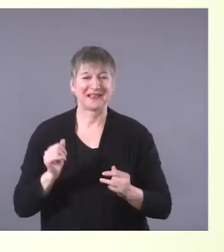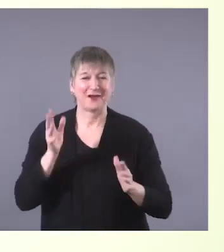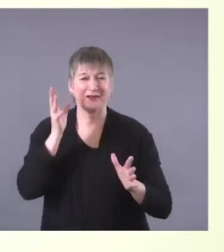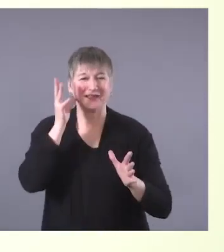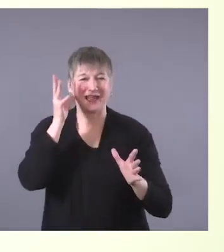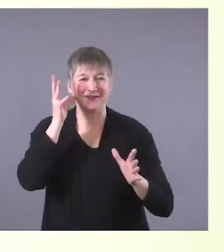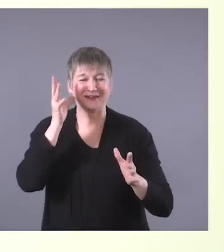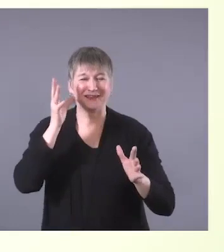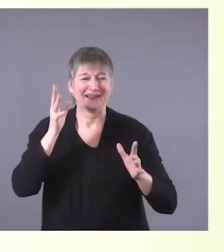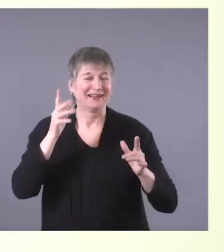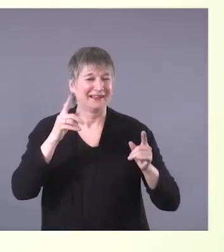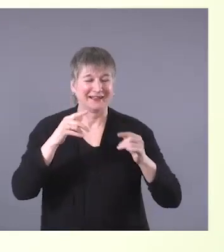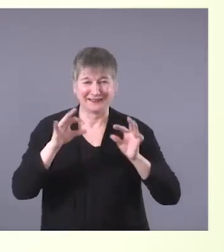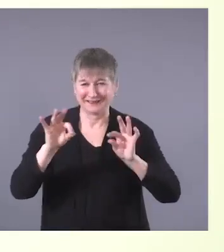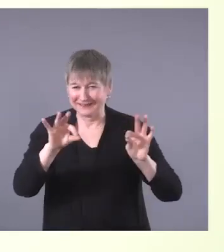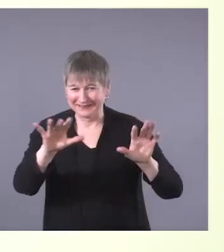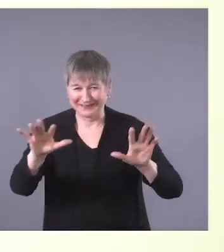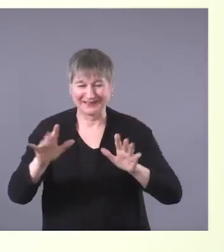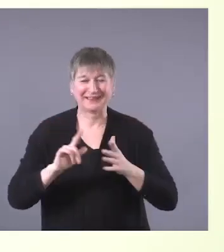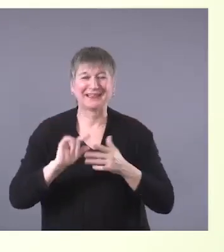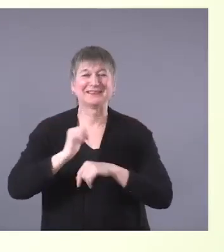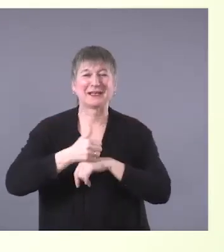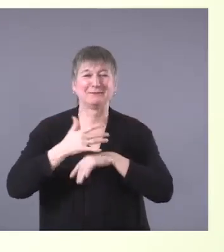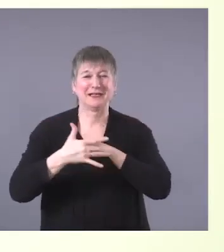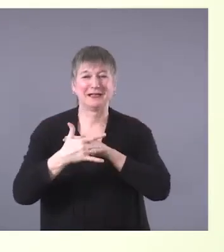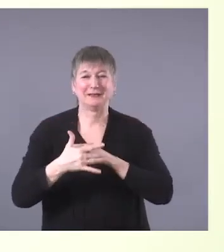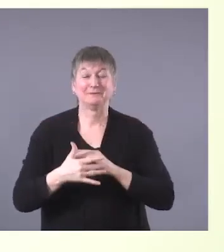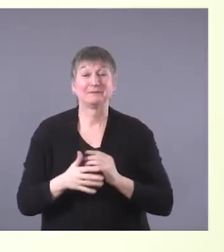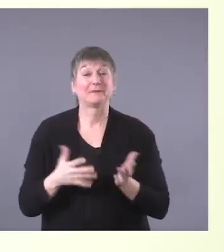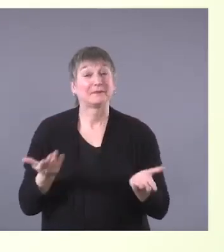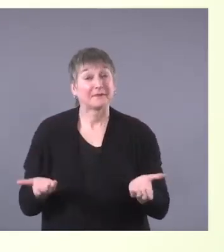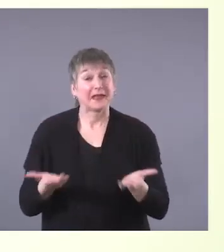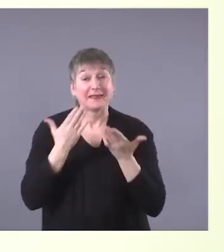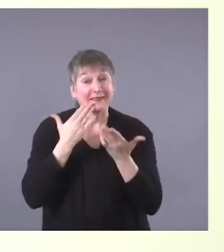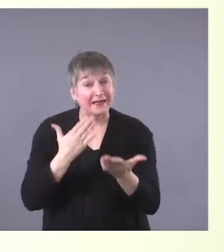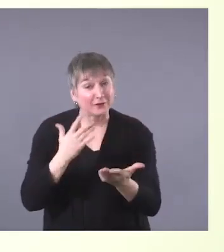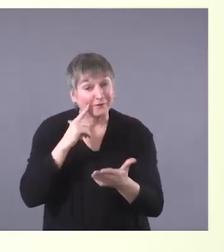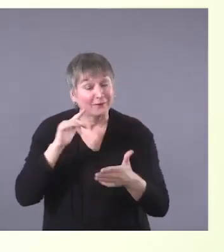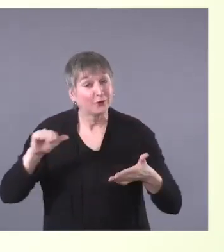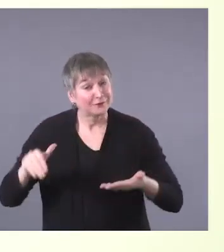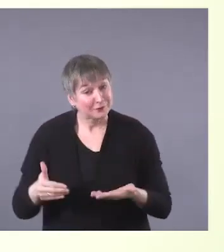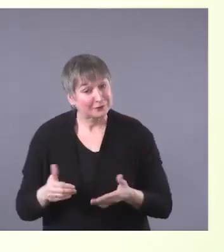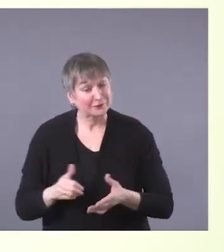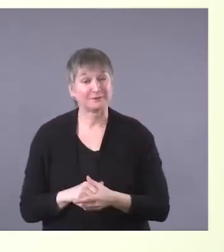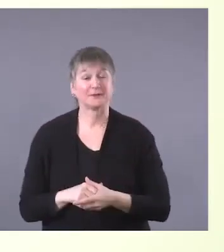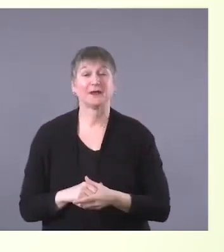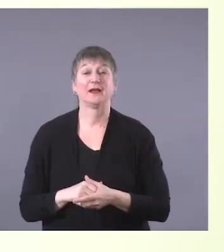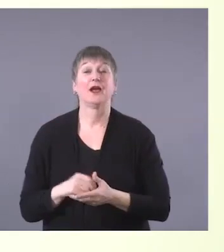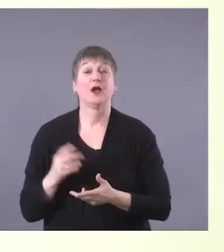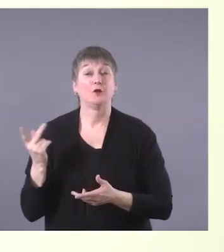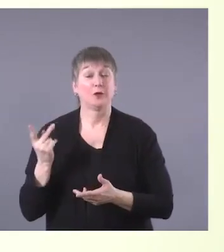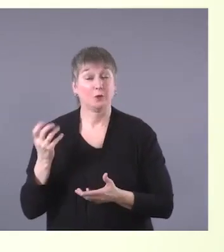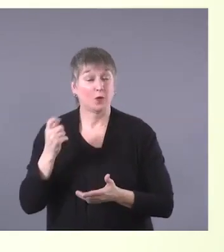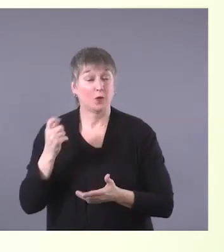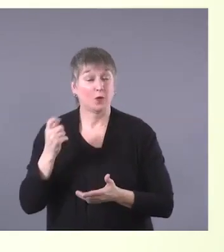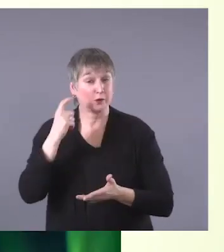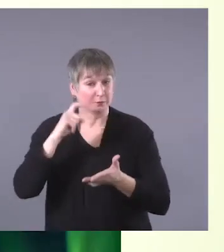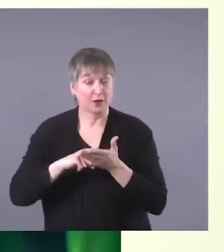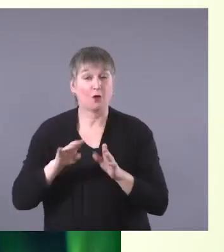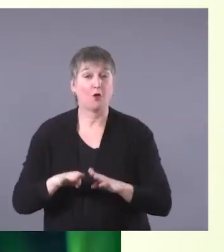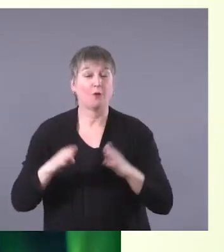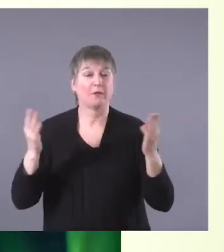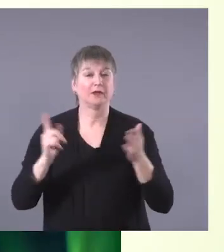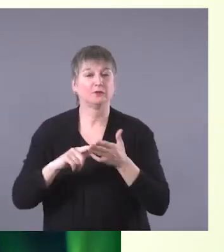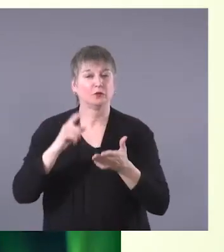Thank you so much for the introduction, Sarah. We would like to begin by acknowledging Treaty 6